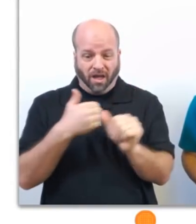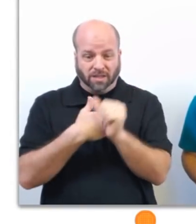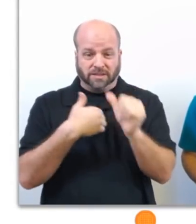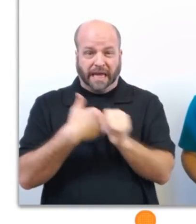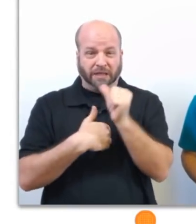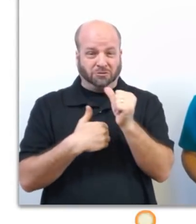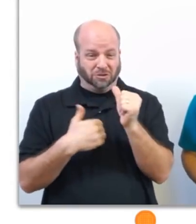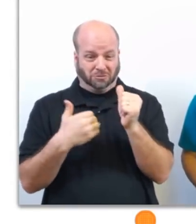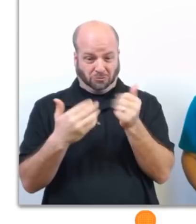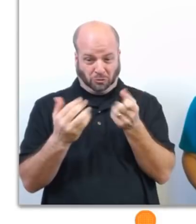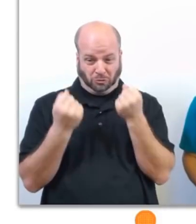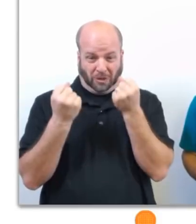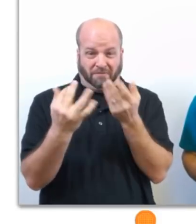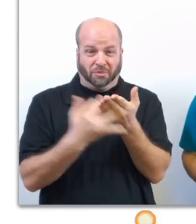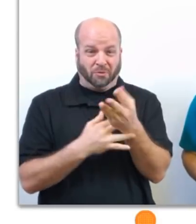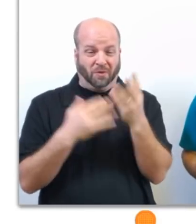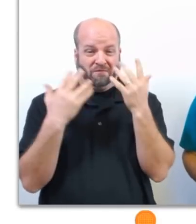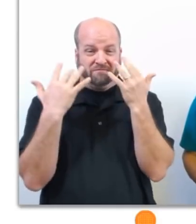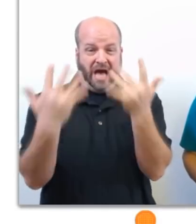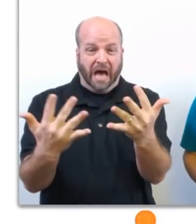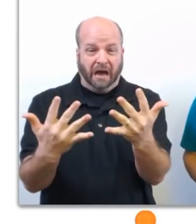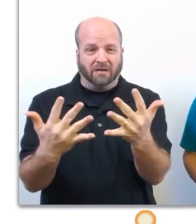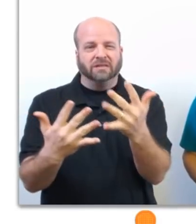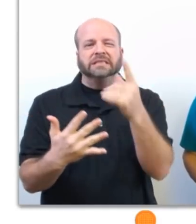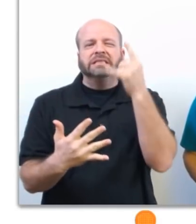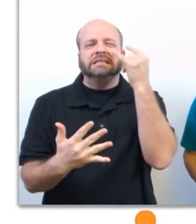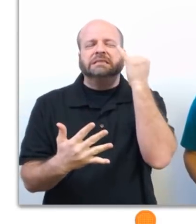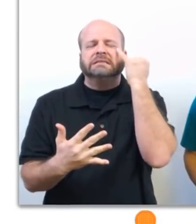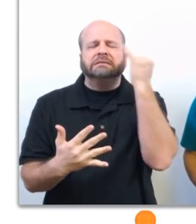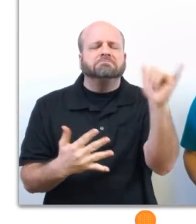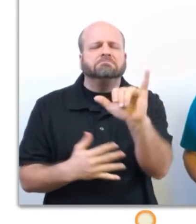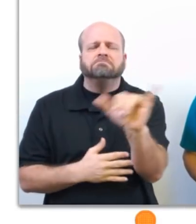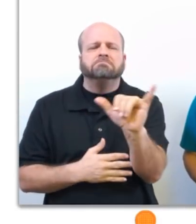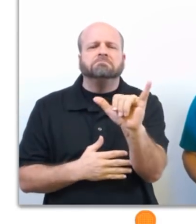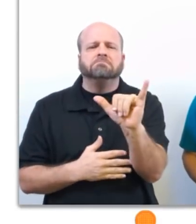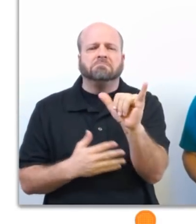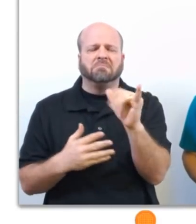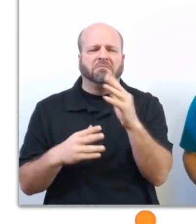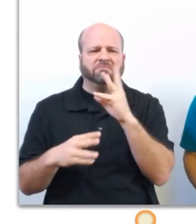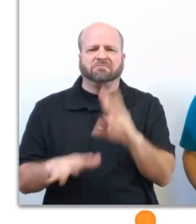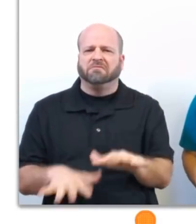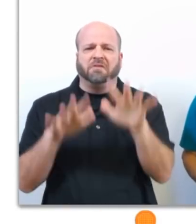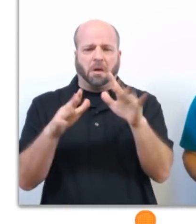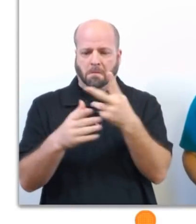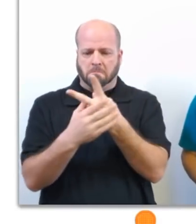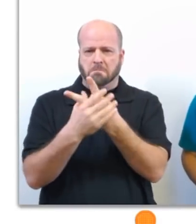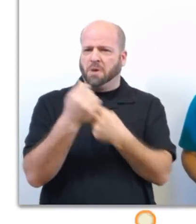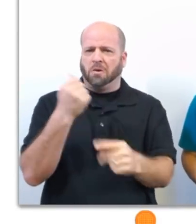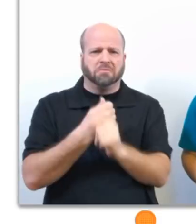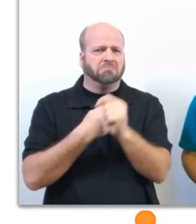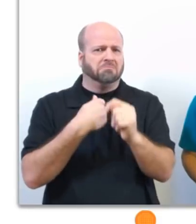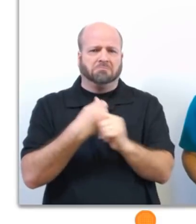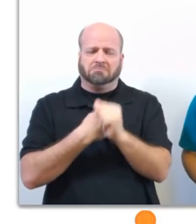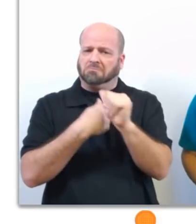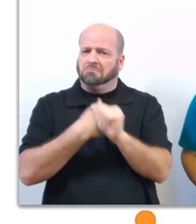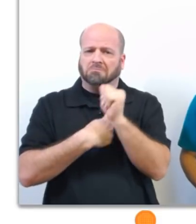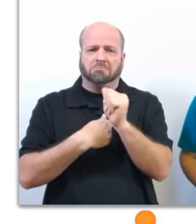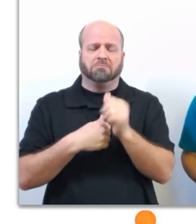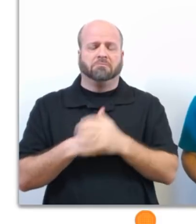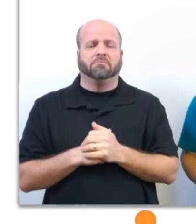wildfire would be. Are you willing to take the same risk with flooding? Both are deadly. Don't become a statistic.